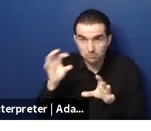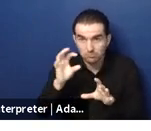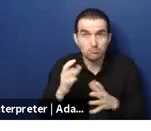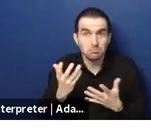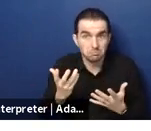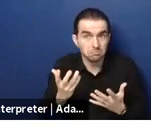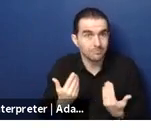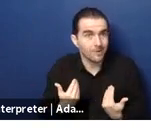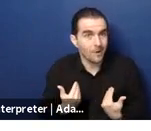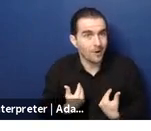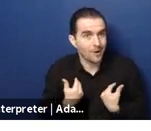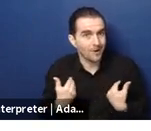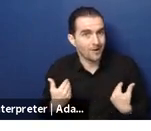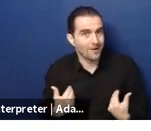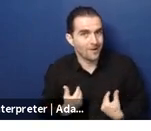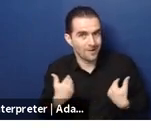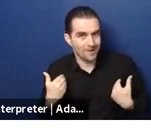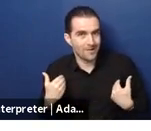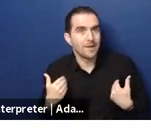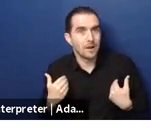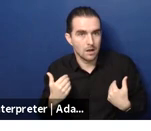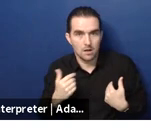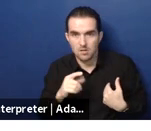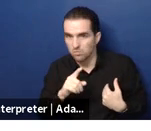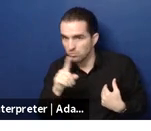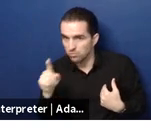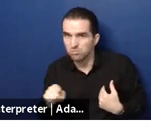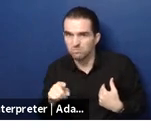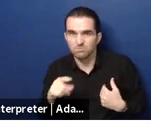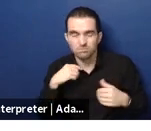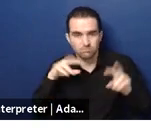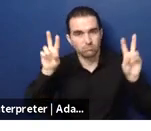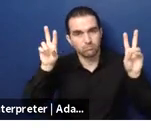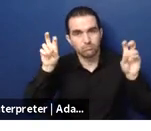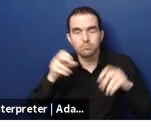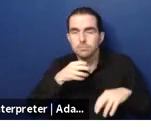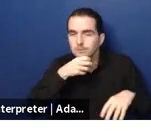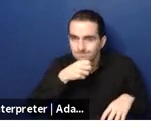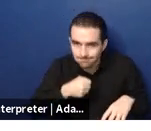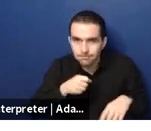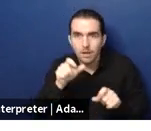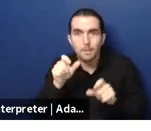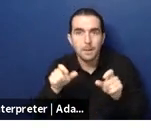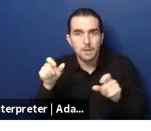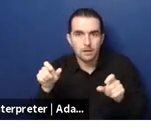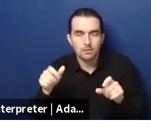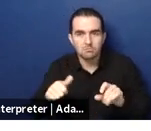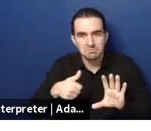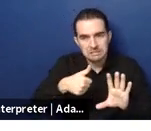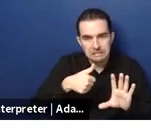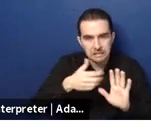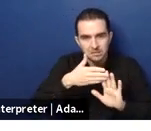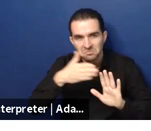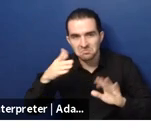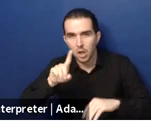of course there are countries in the region which we know have um substantial older populations such as